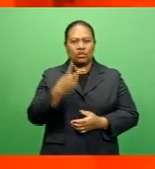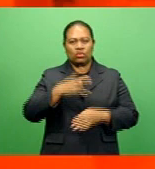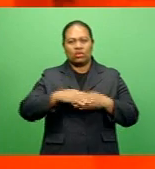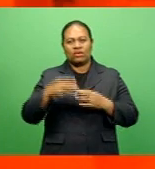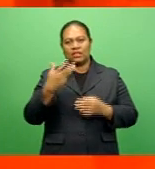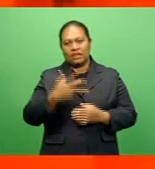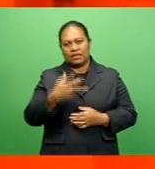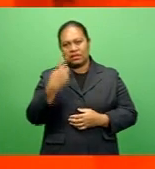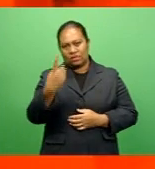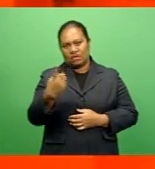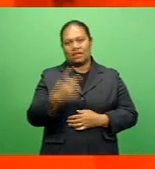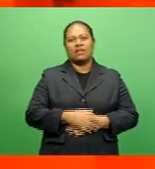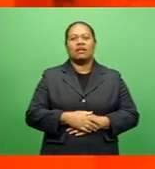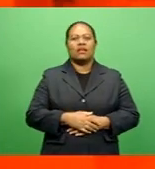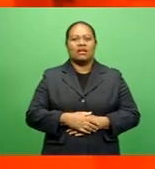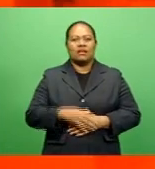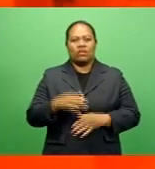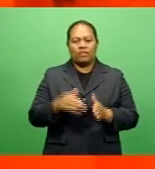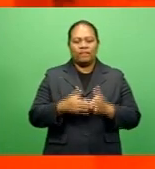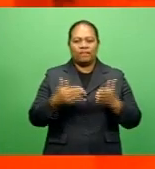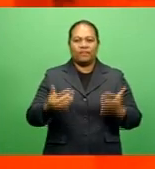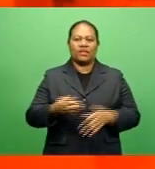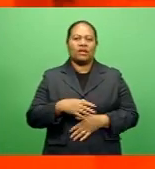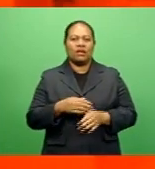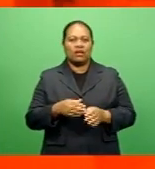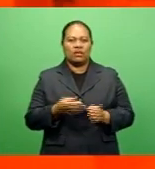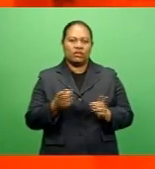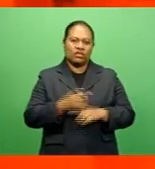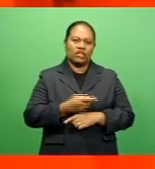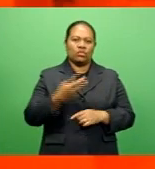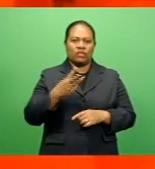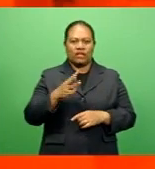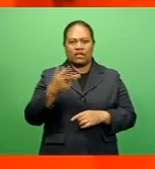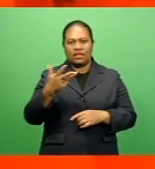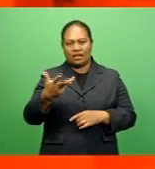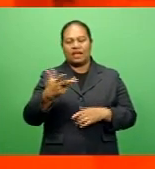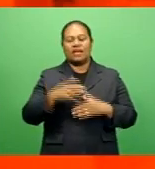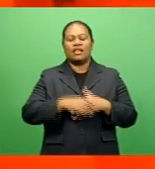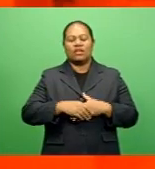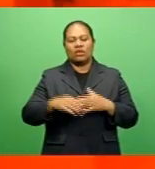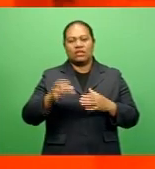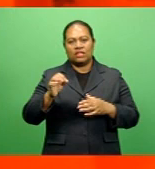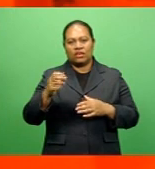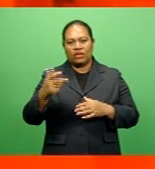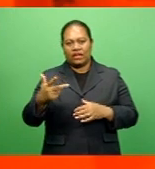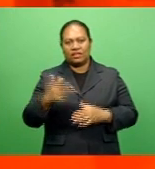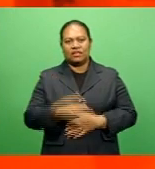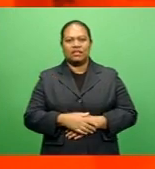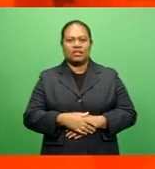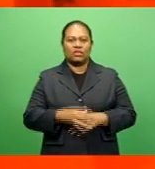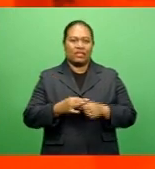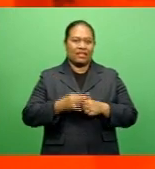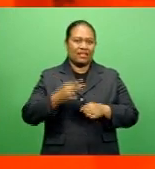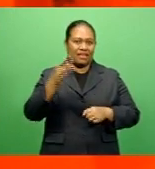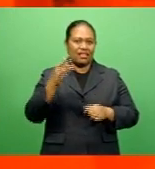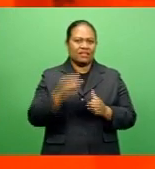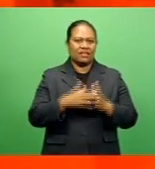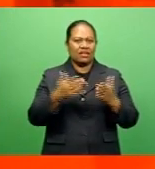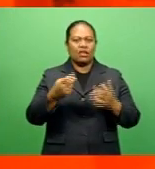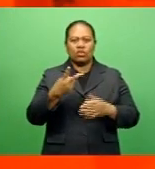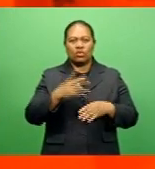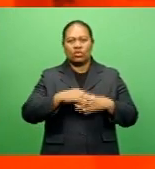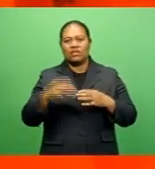.91, from $36.70 to $39.08. Bulk gas will go up from $2.33